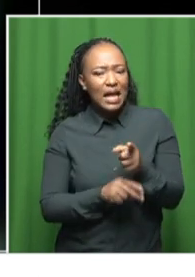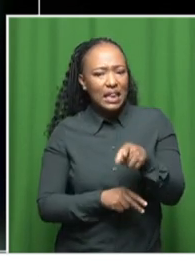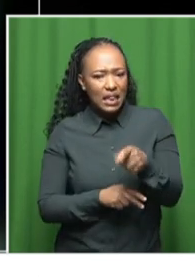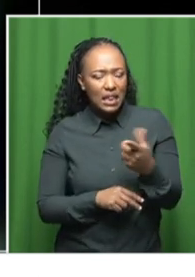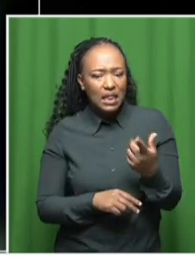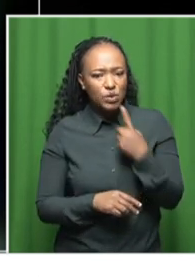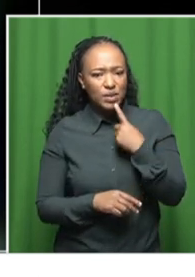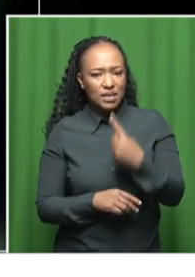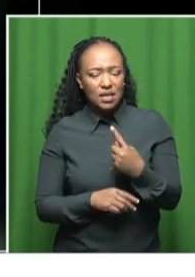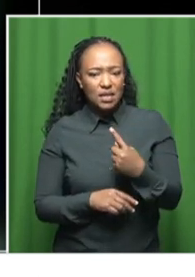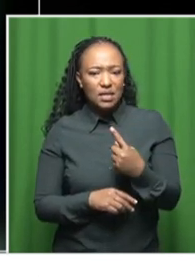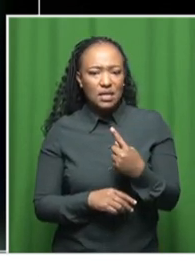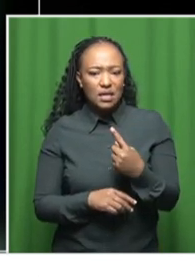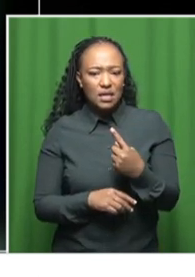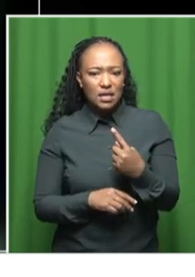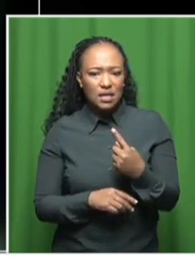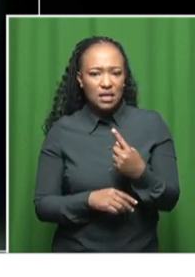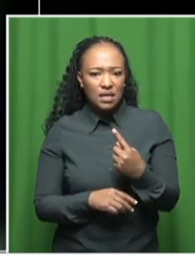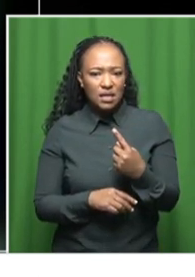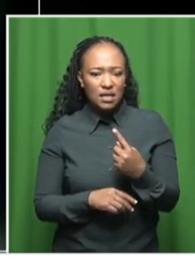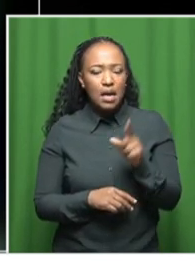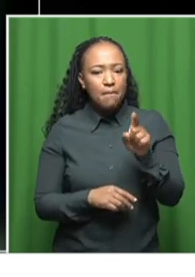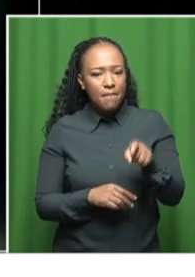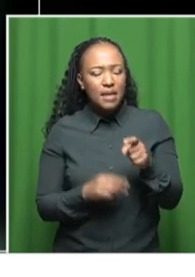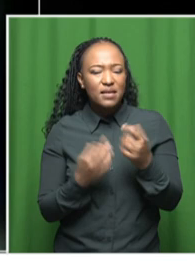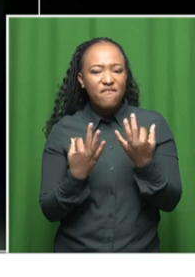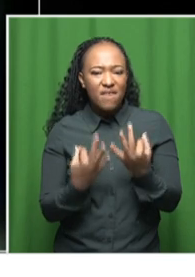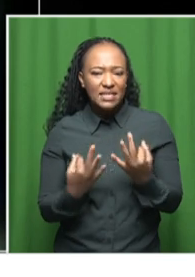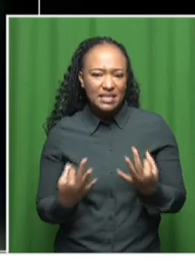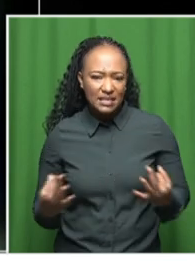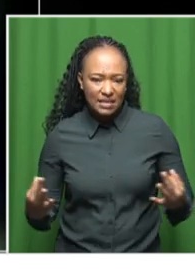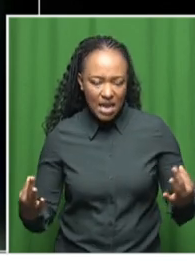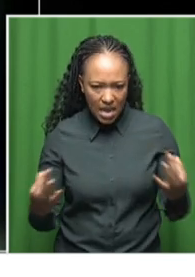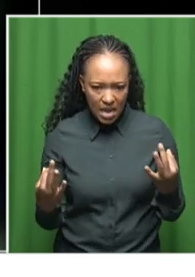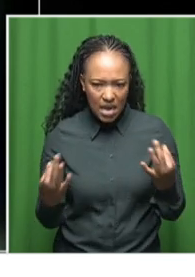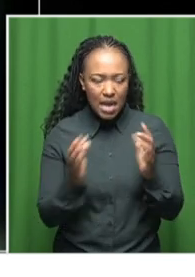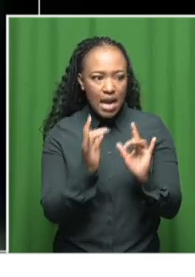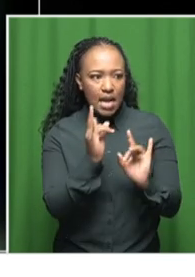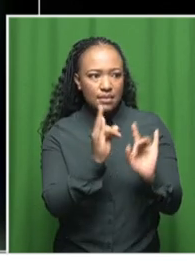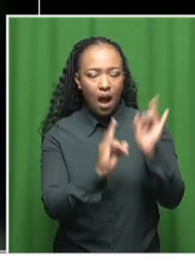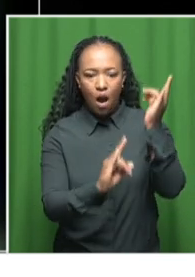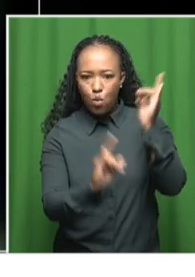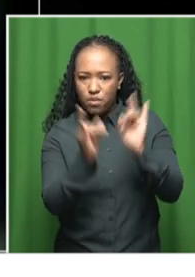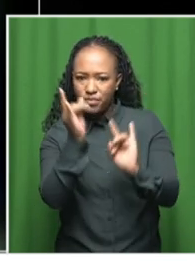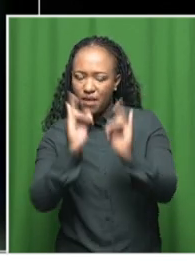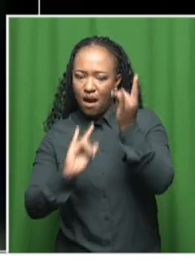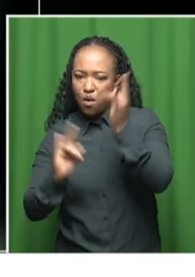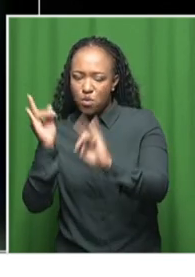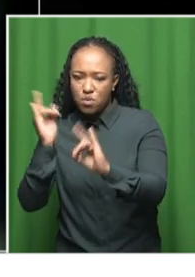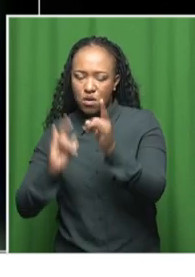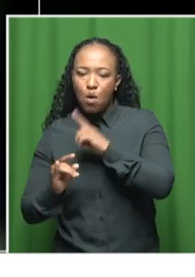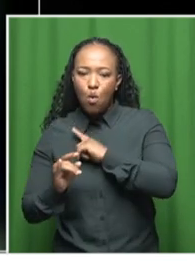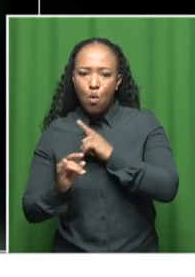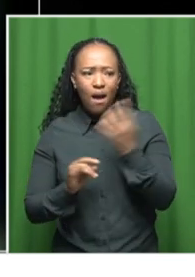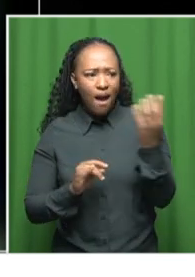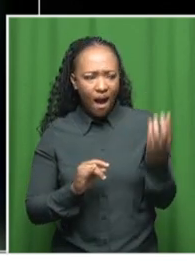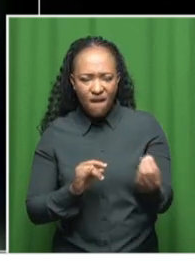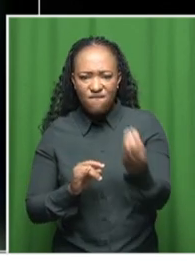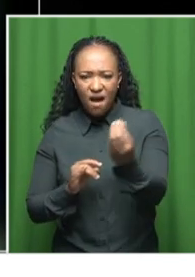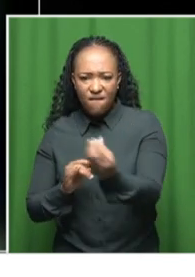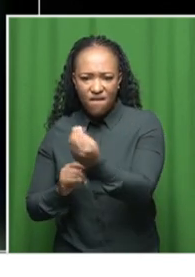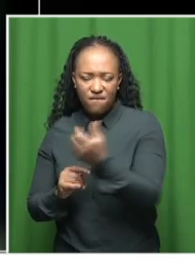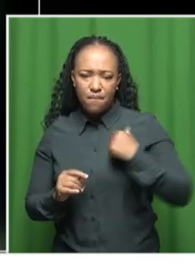there must be a facility in every town, because all these municipalities have facilities